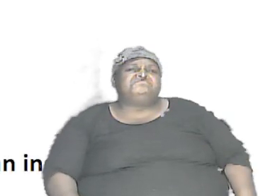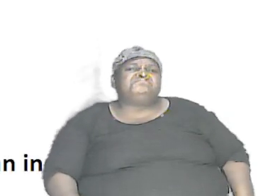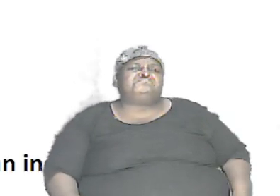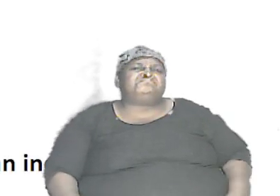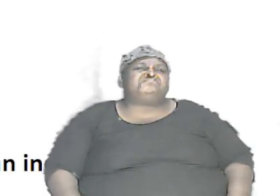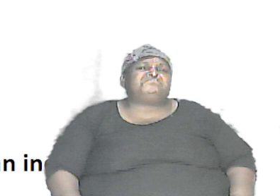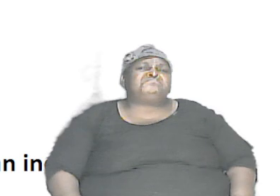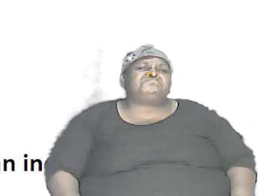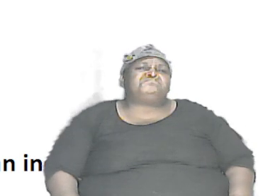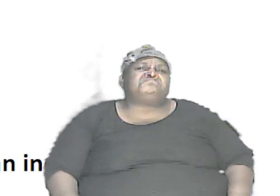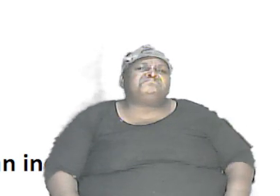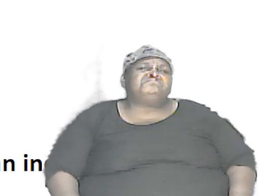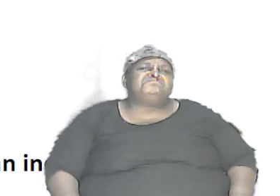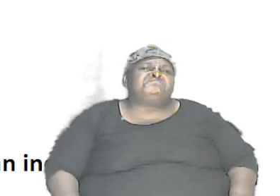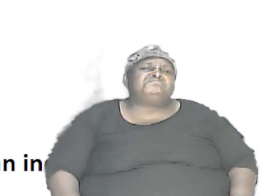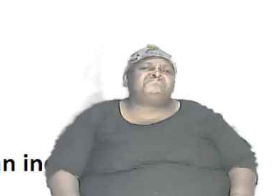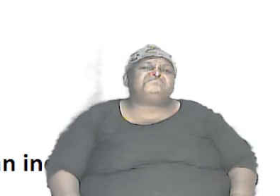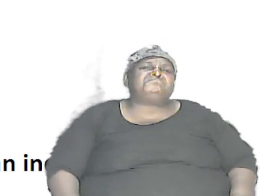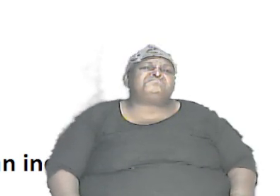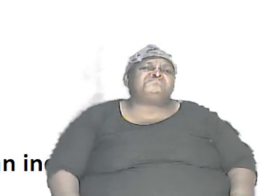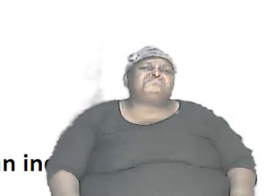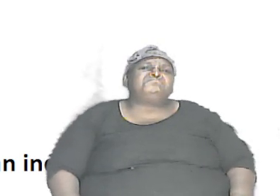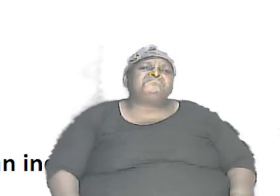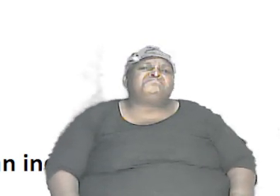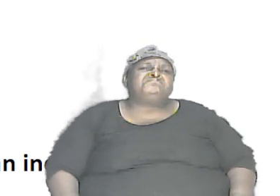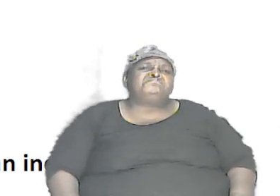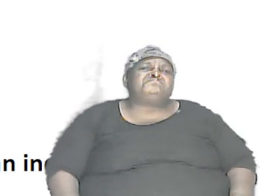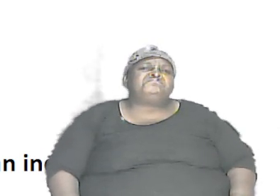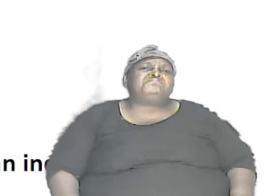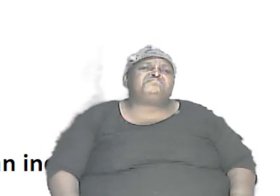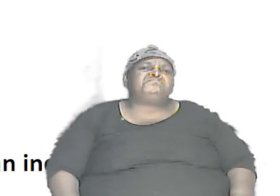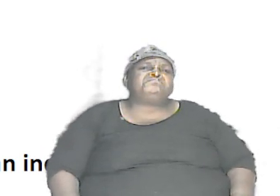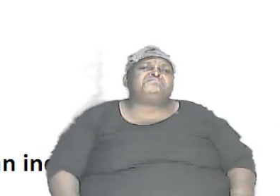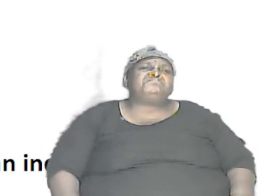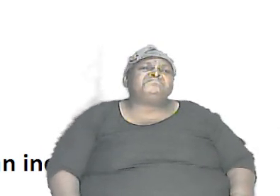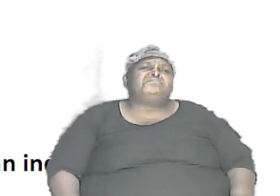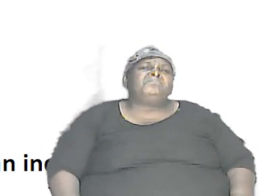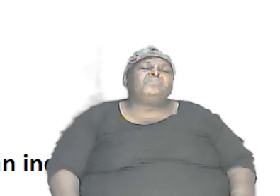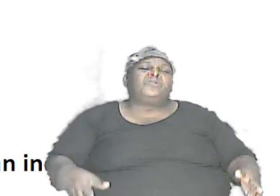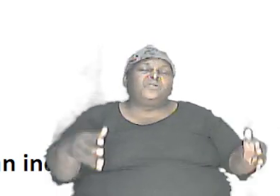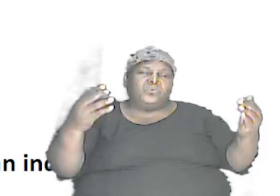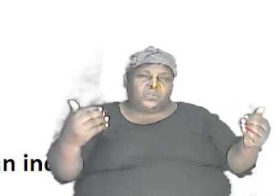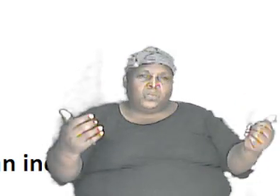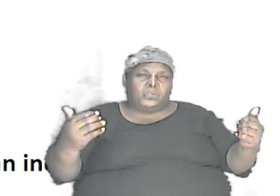one let me jump to the next slide just to make the point that I want to make now